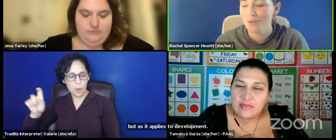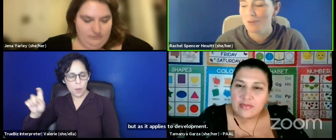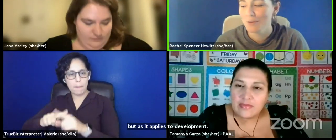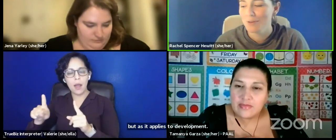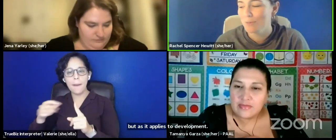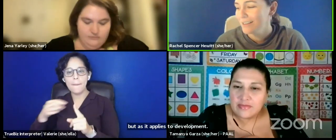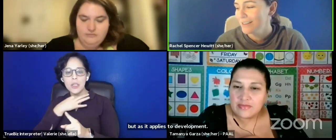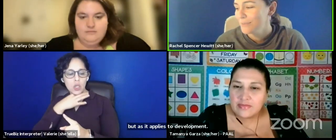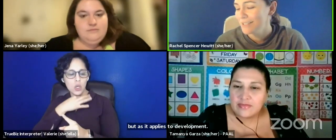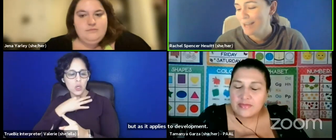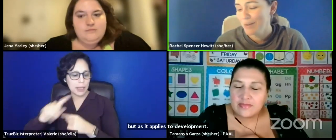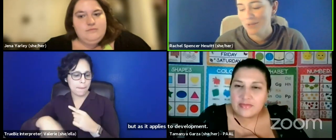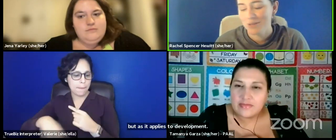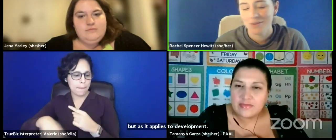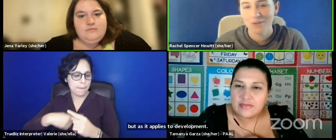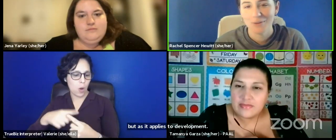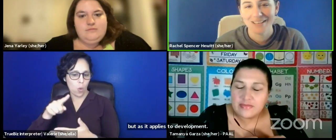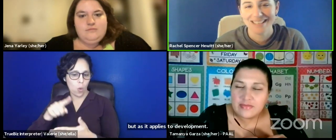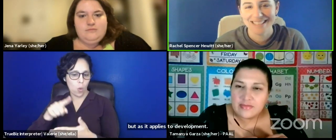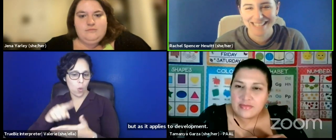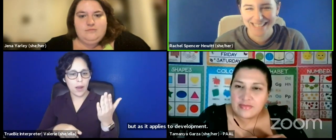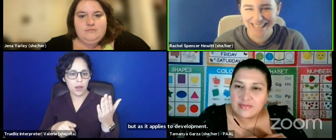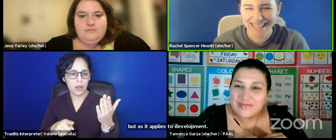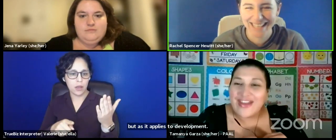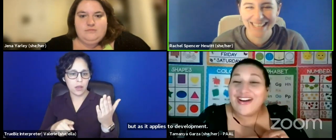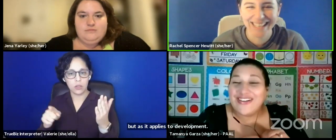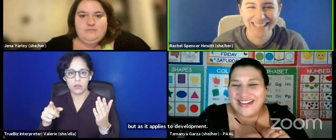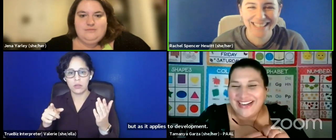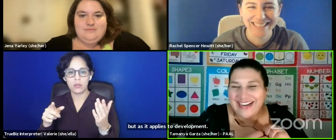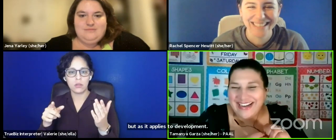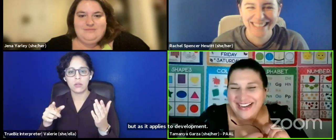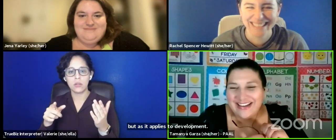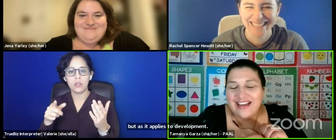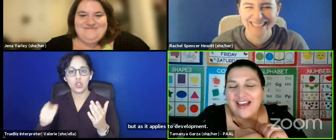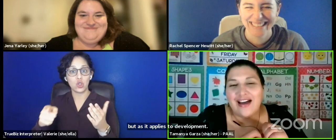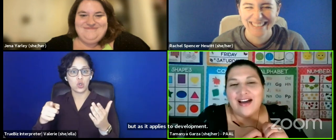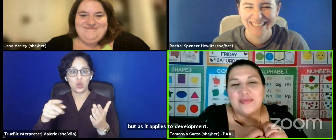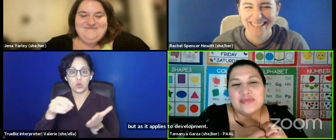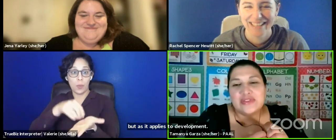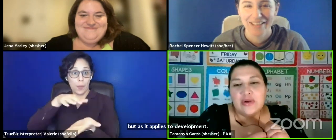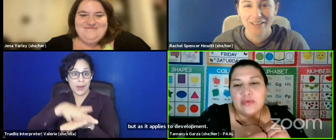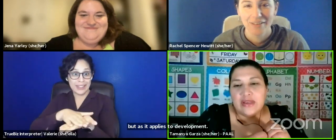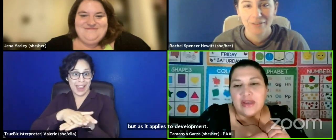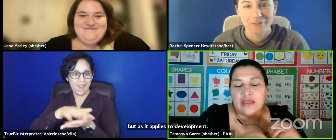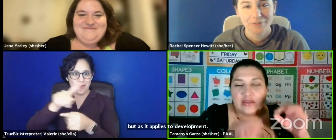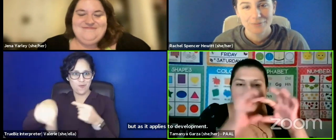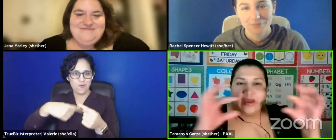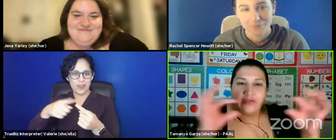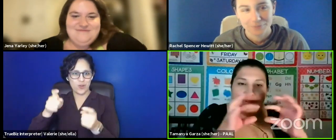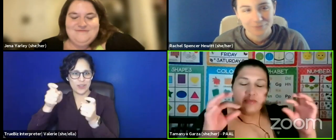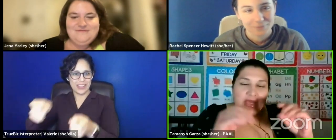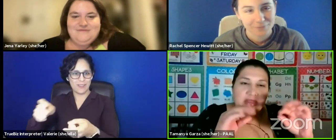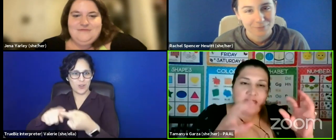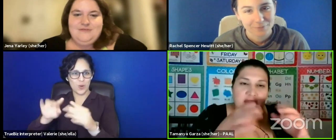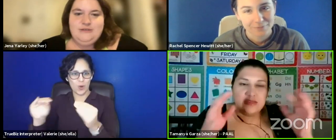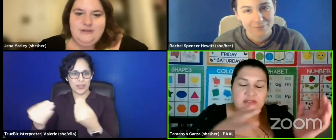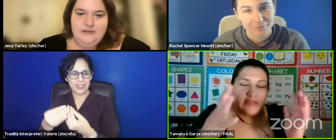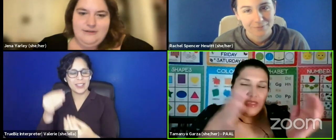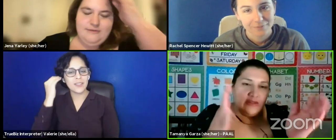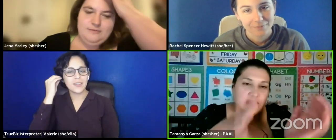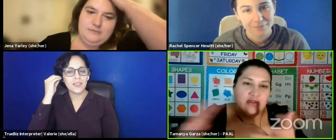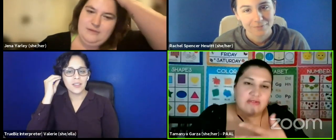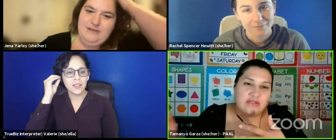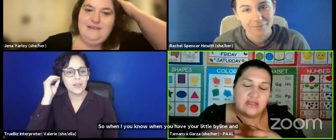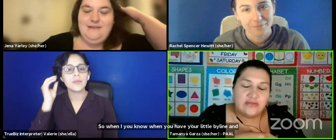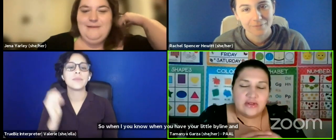you, what you put down when you give to an organization. Um, so when I, you know, when you have your little byline and